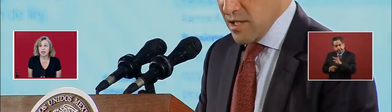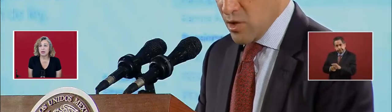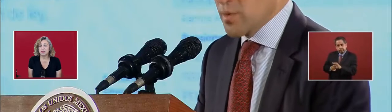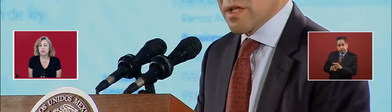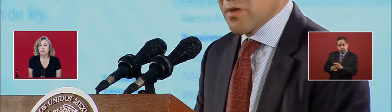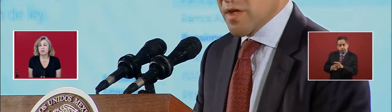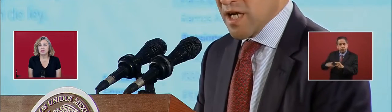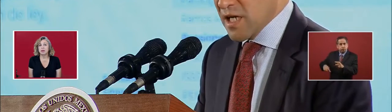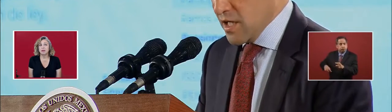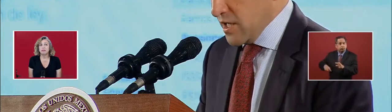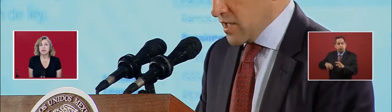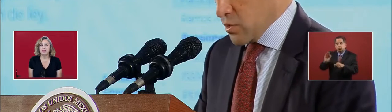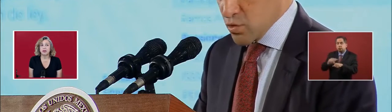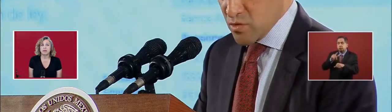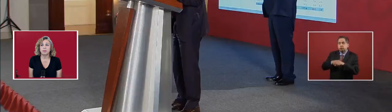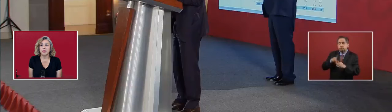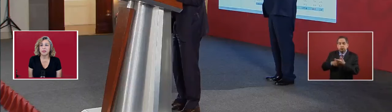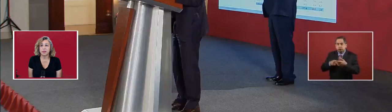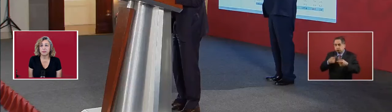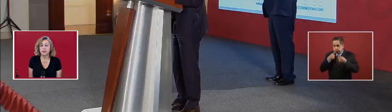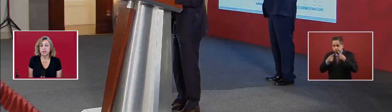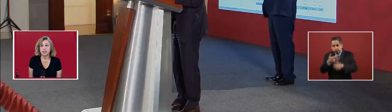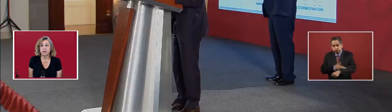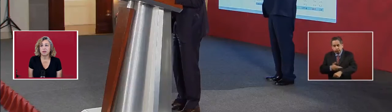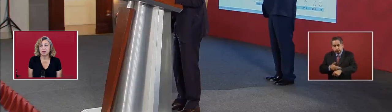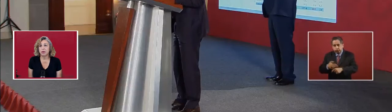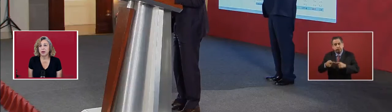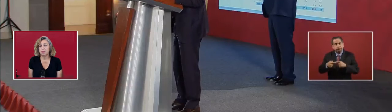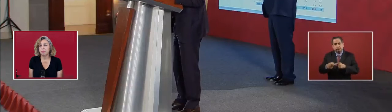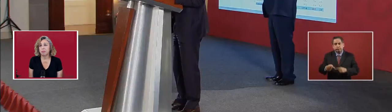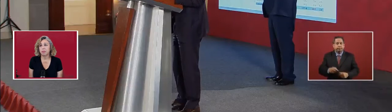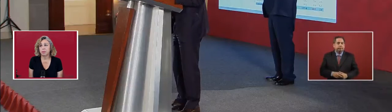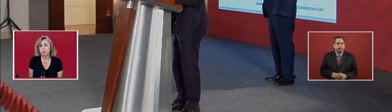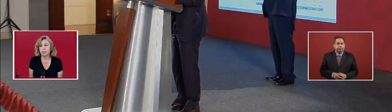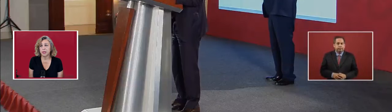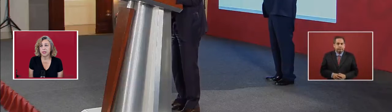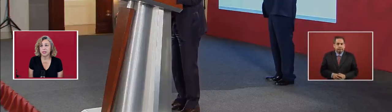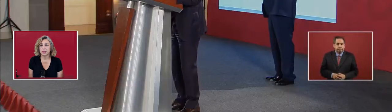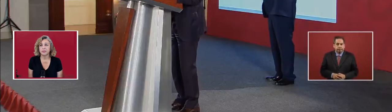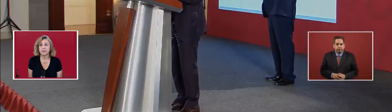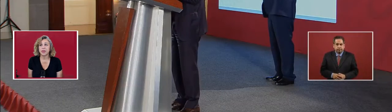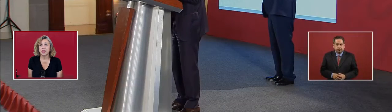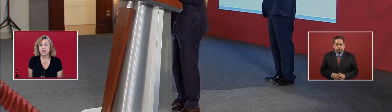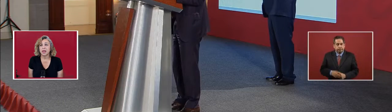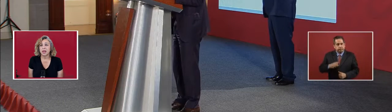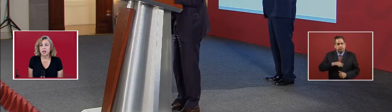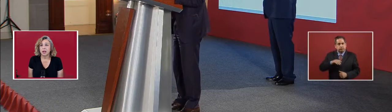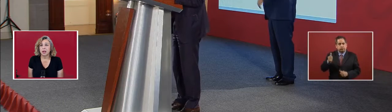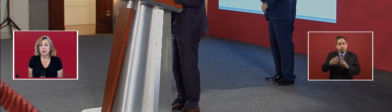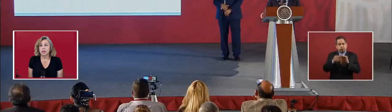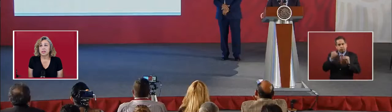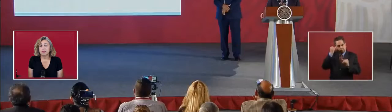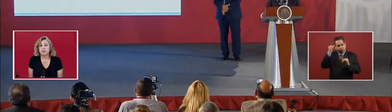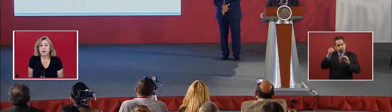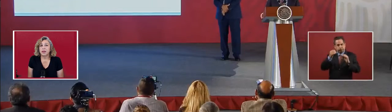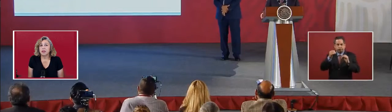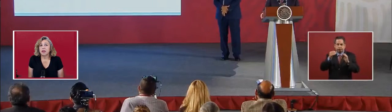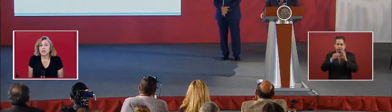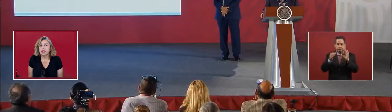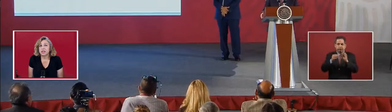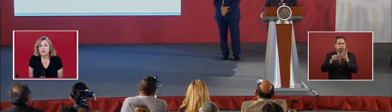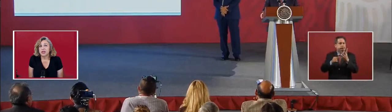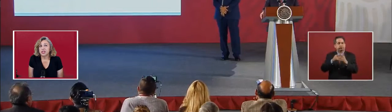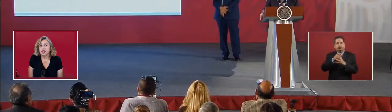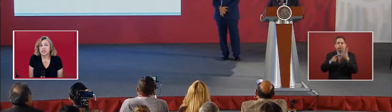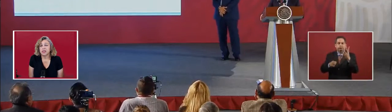this is how the federal government does their budget. So the final